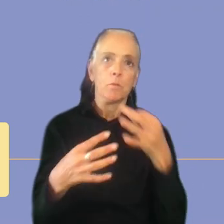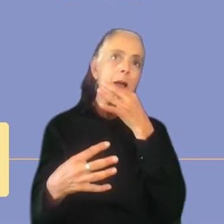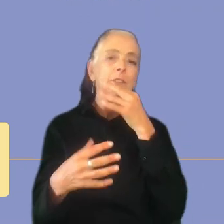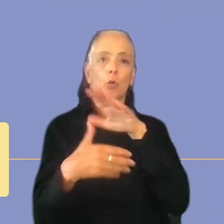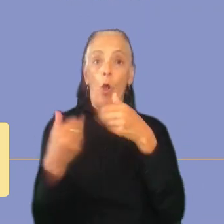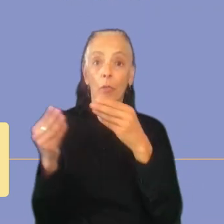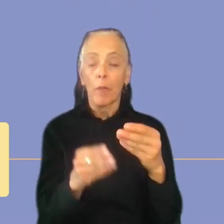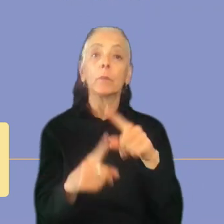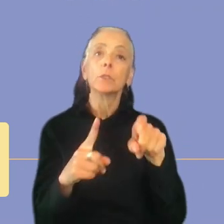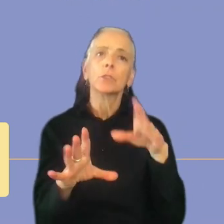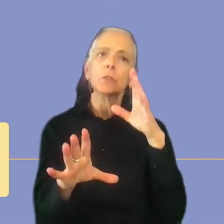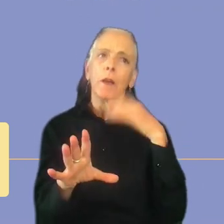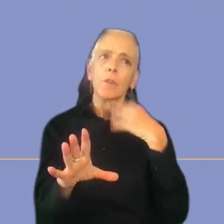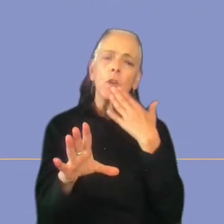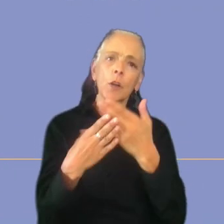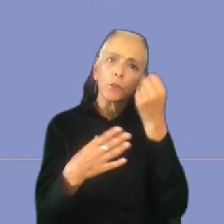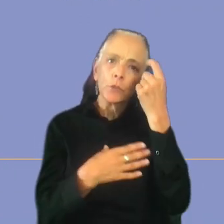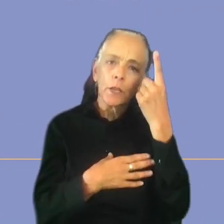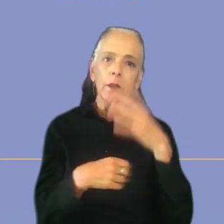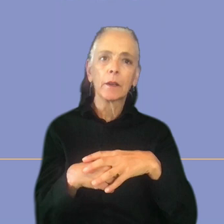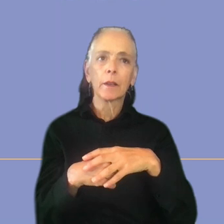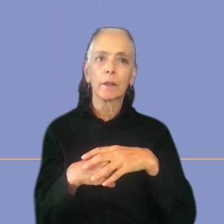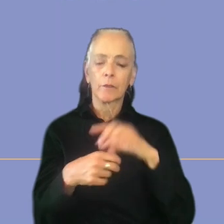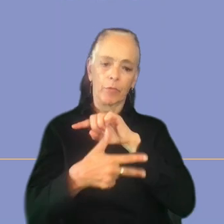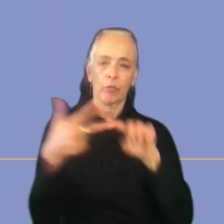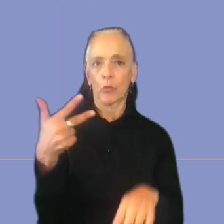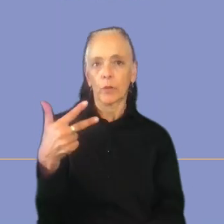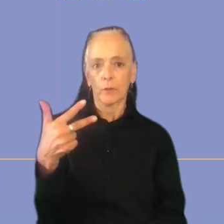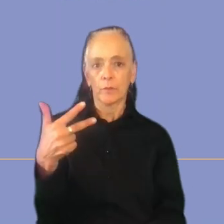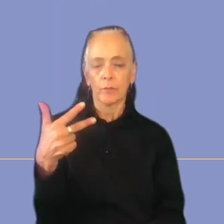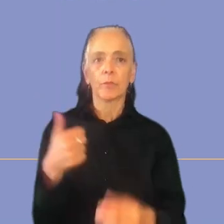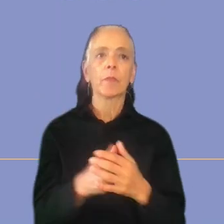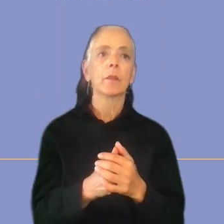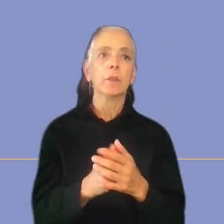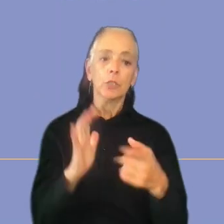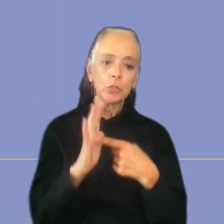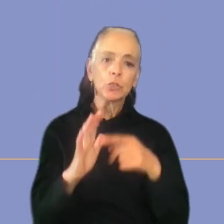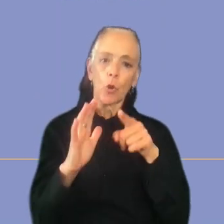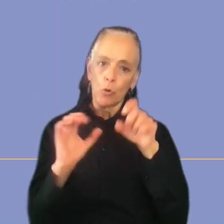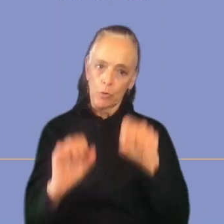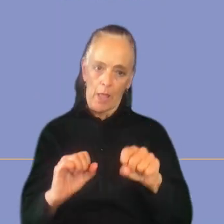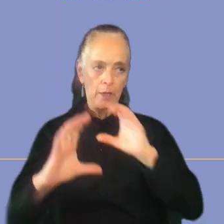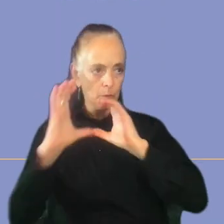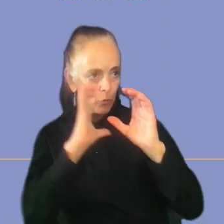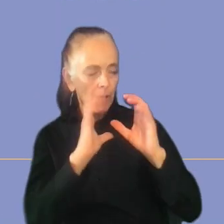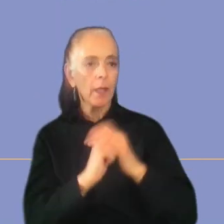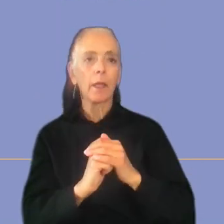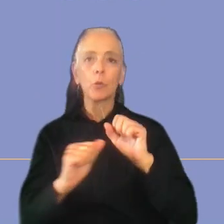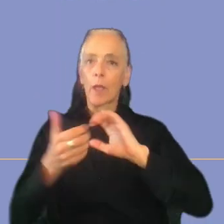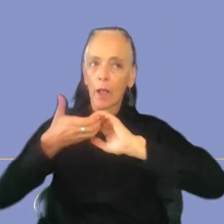to show them a good understanding and mastery of this 3C. So show them that you can communicate and collaborate